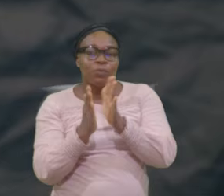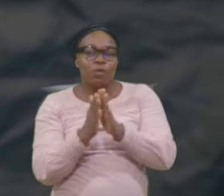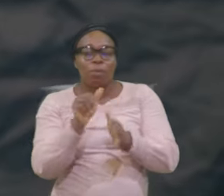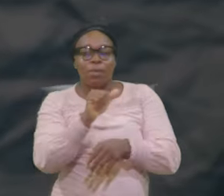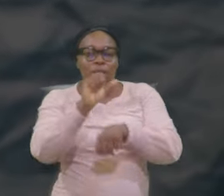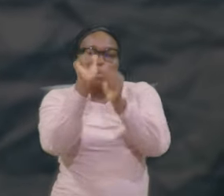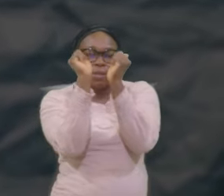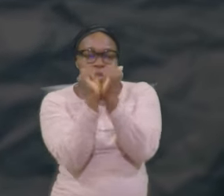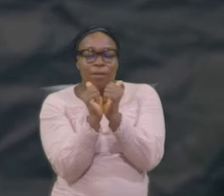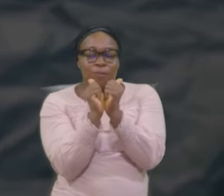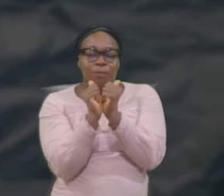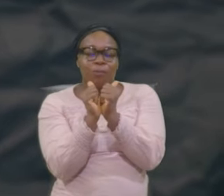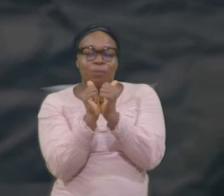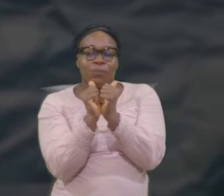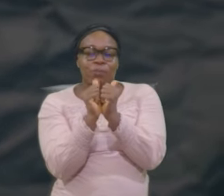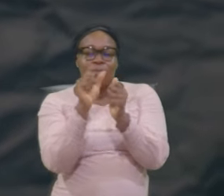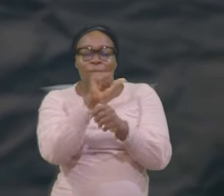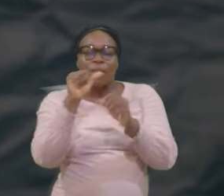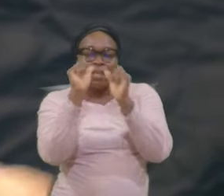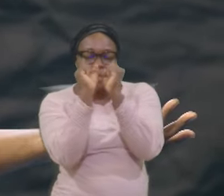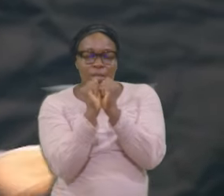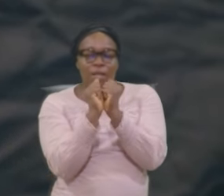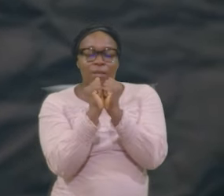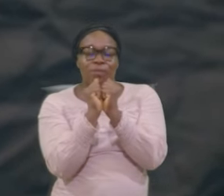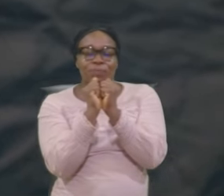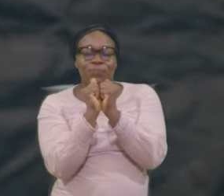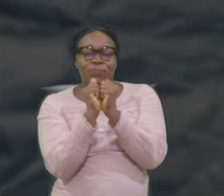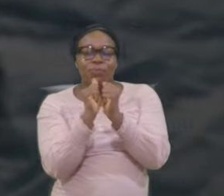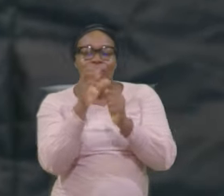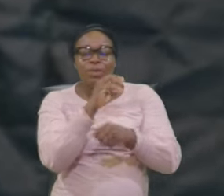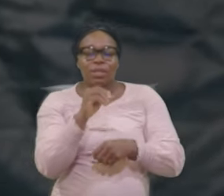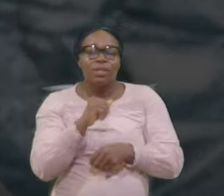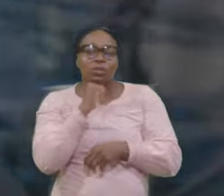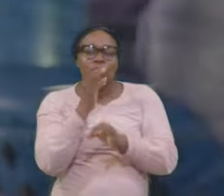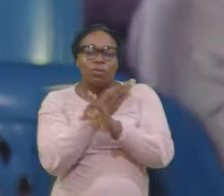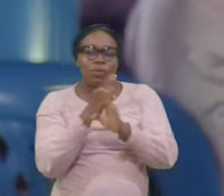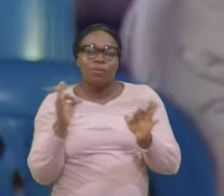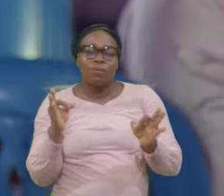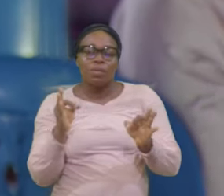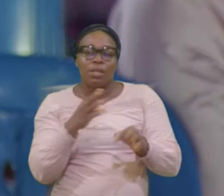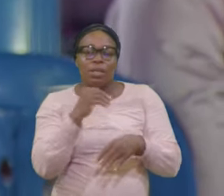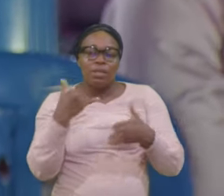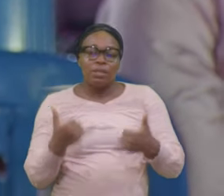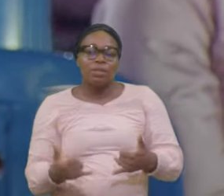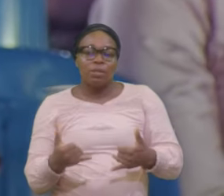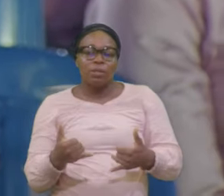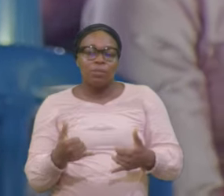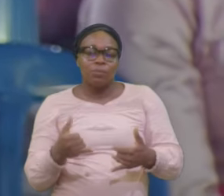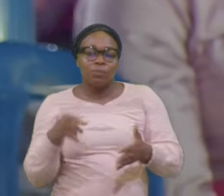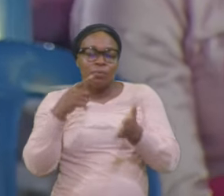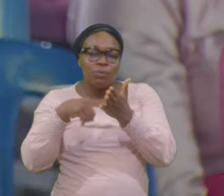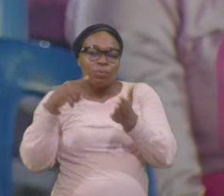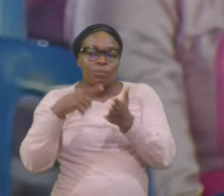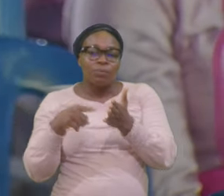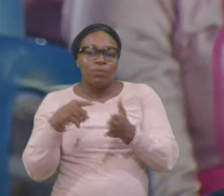A slave And you are not free But now We are looking At point number two Point